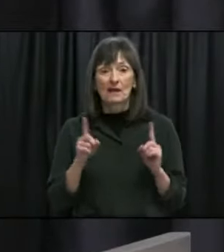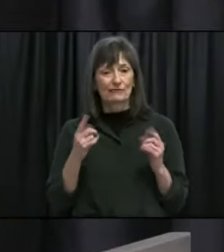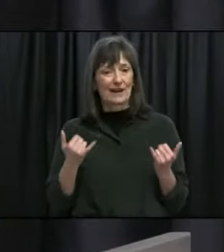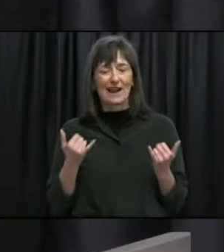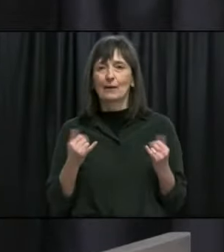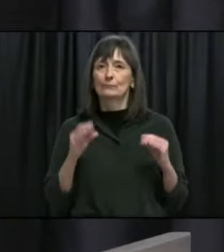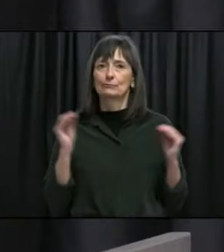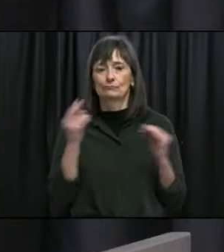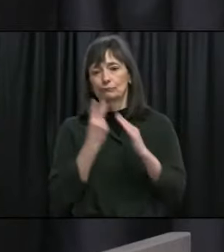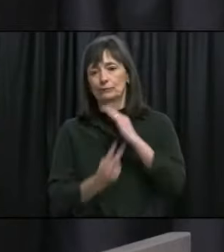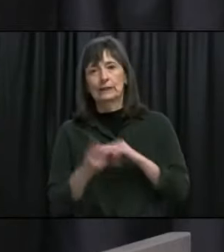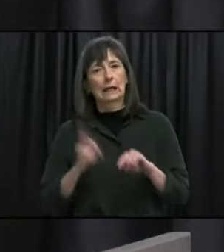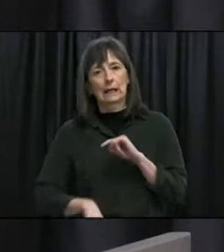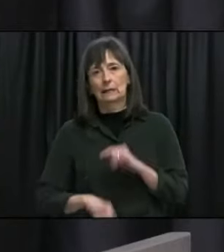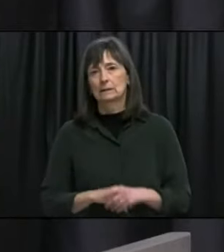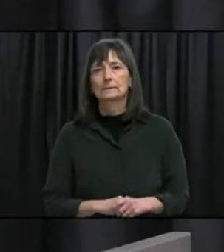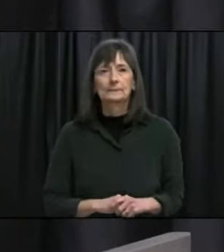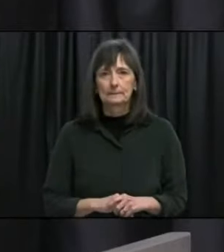make a prediction